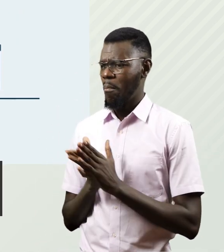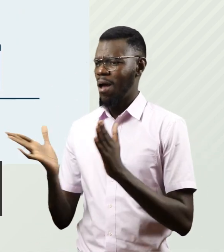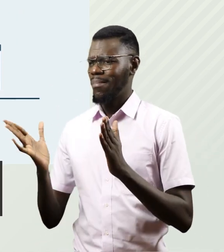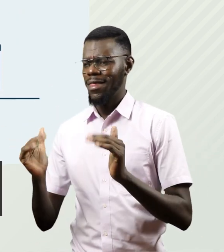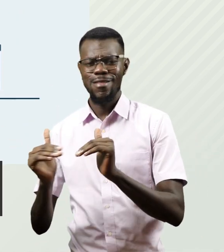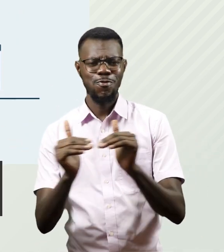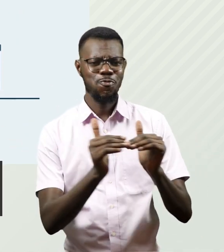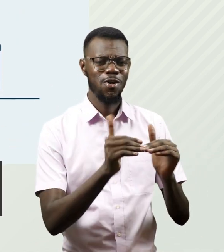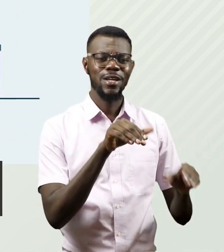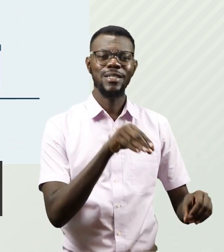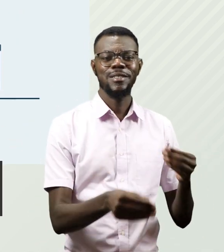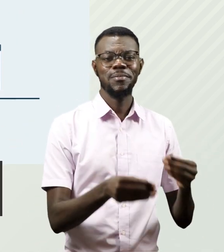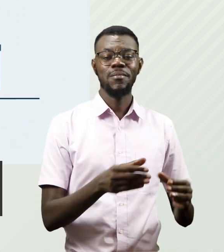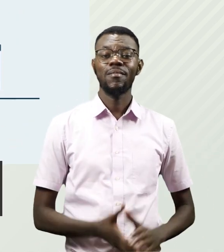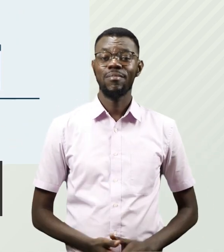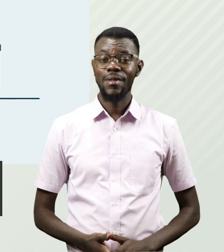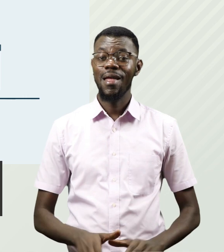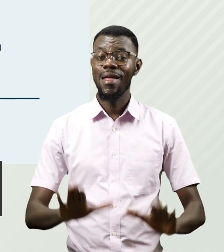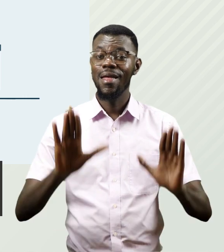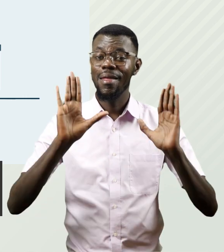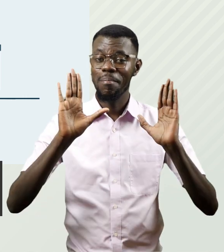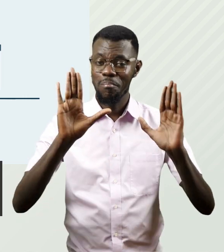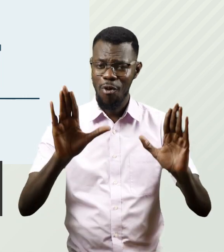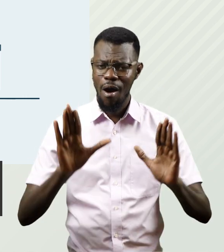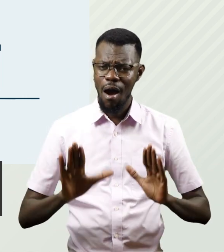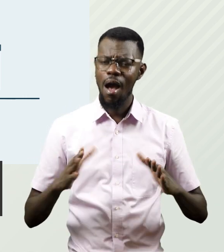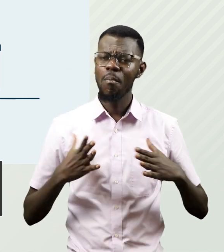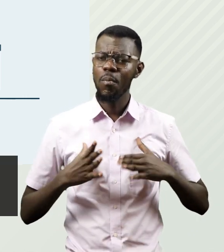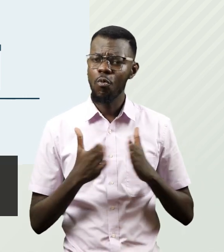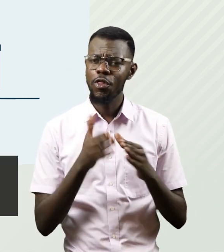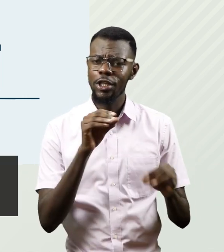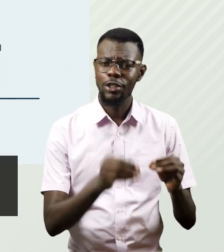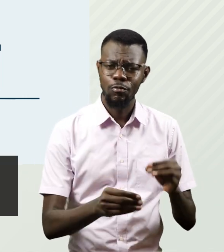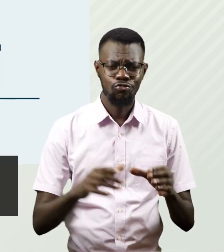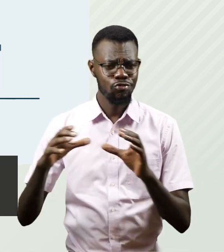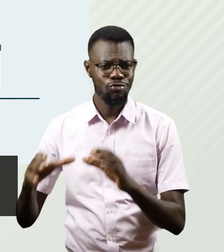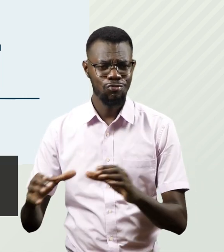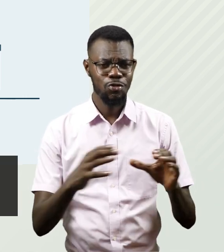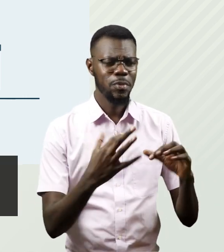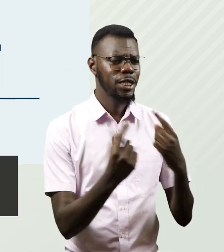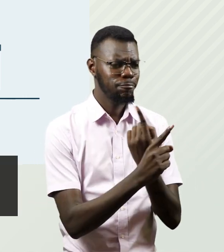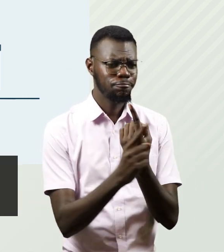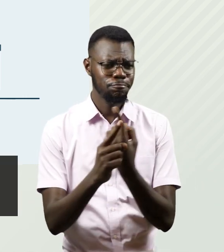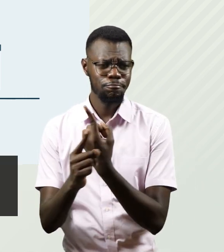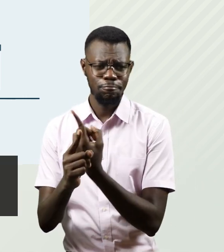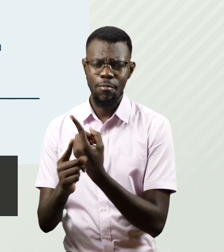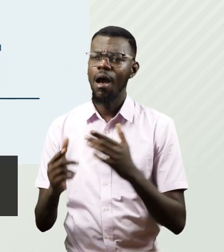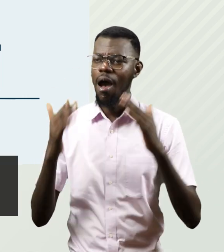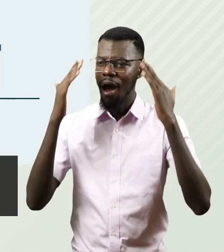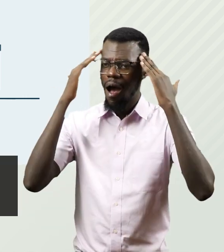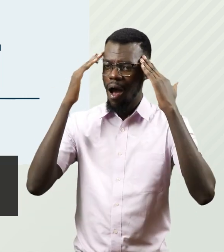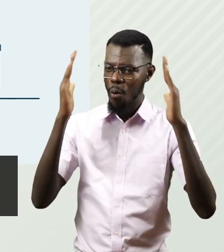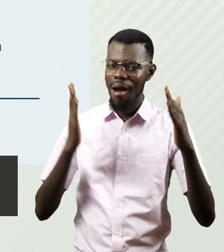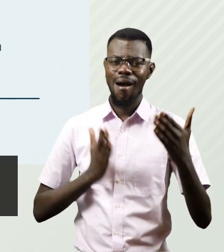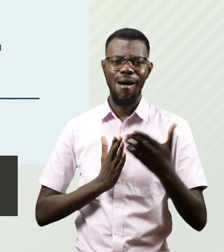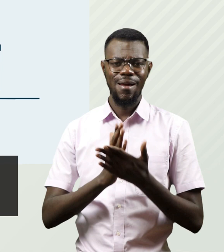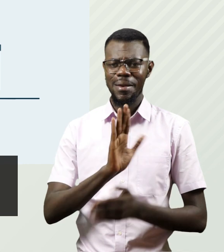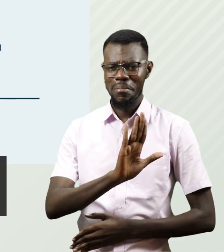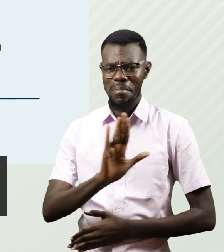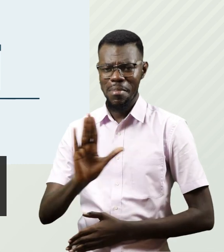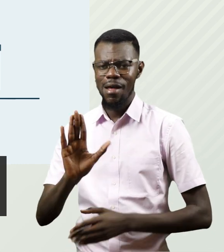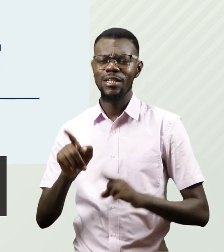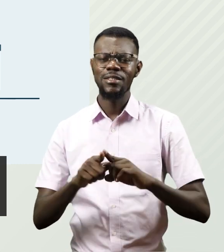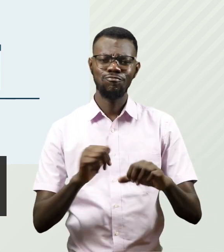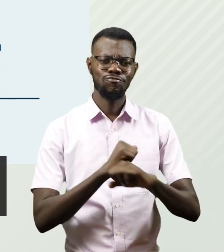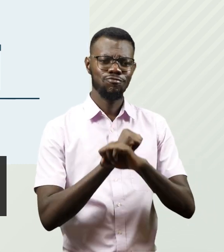important that all persons with disabilities in all their diversities are aware of their rights and protections